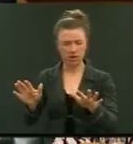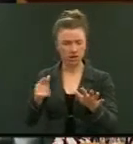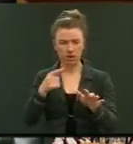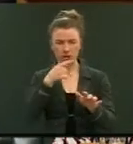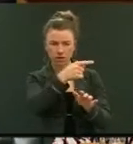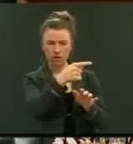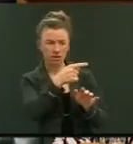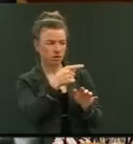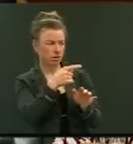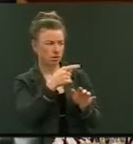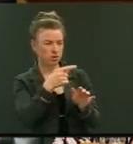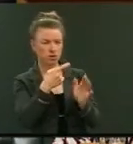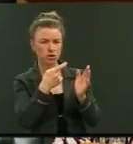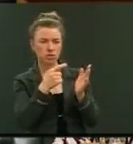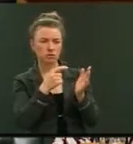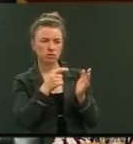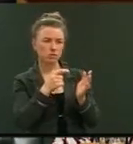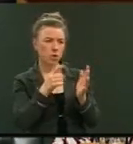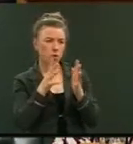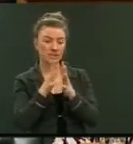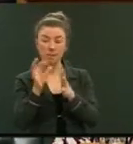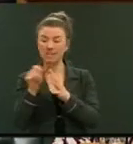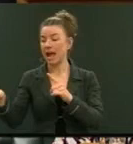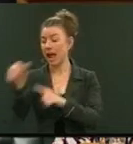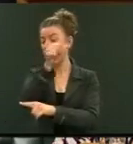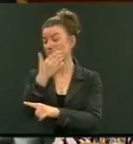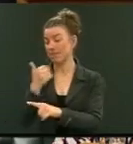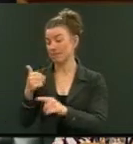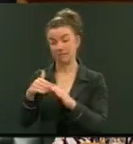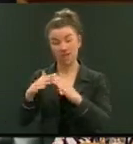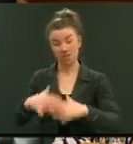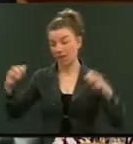Right Honourable Winston Peters will leave the chamber immediately.